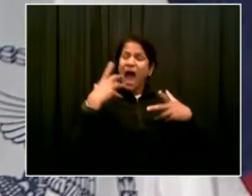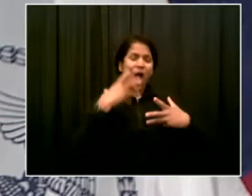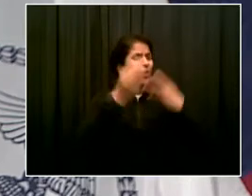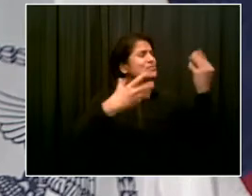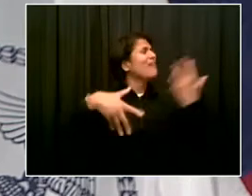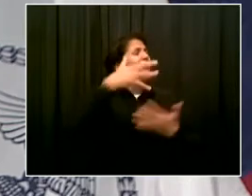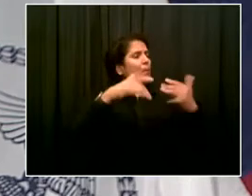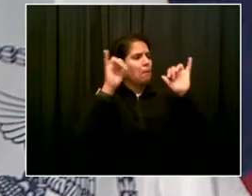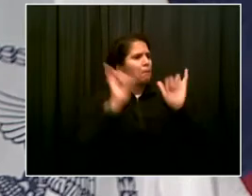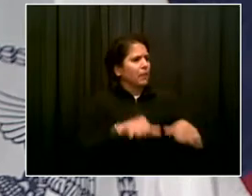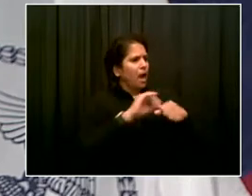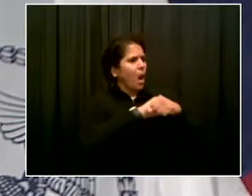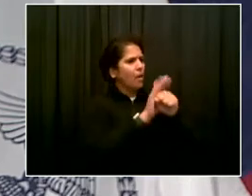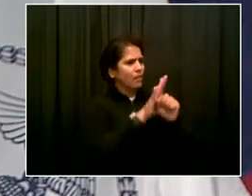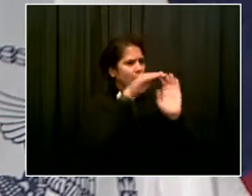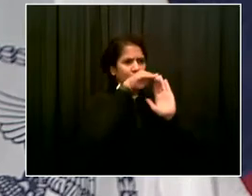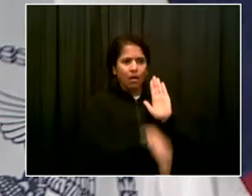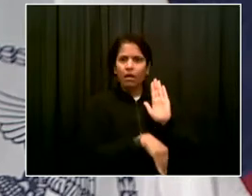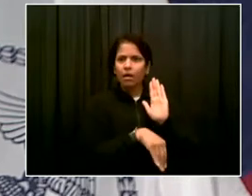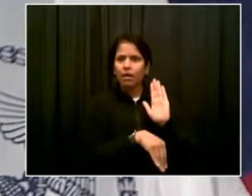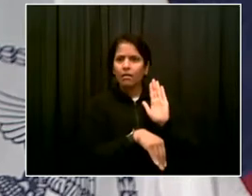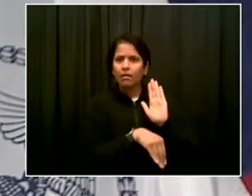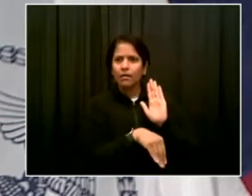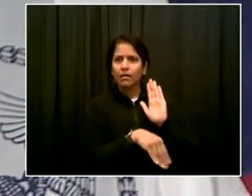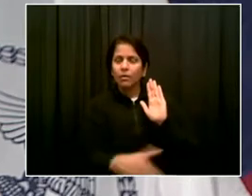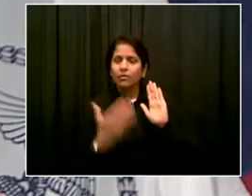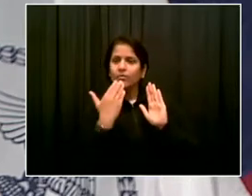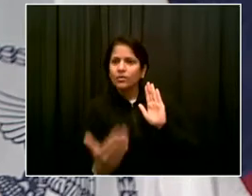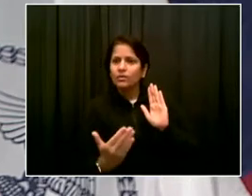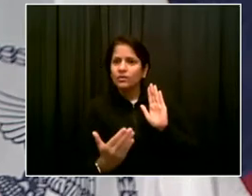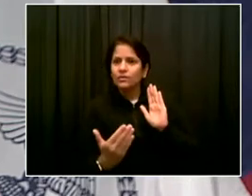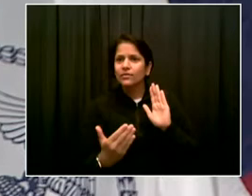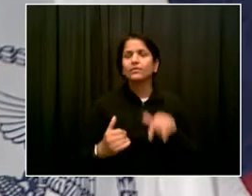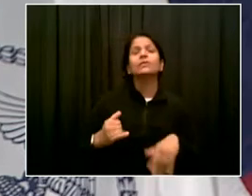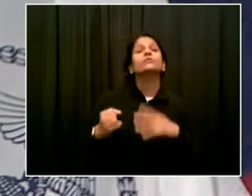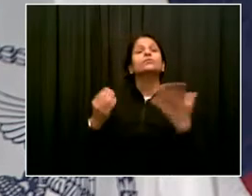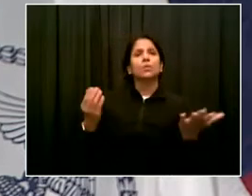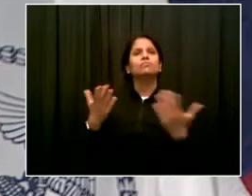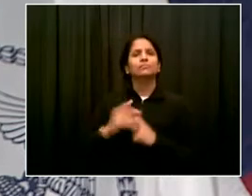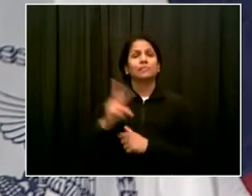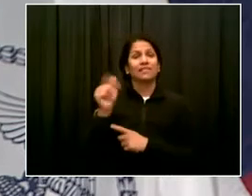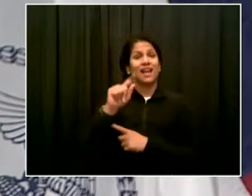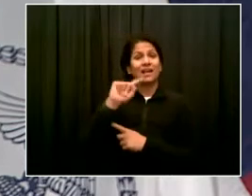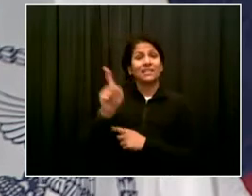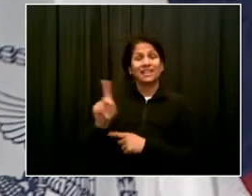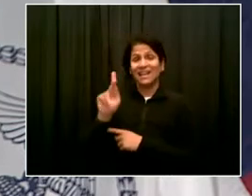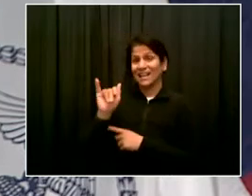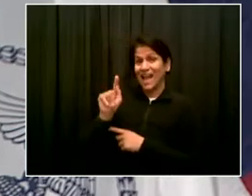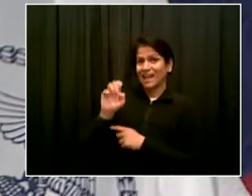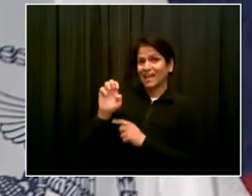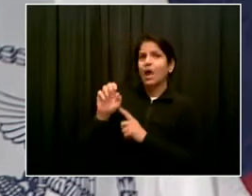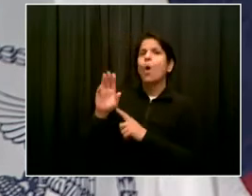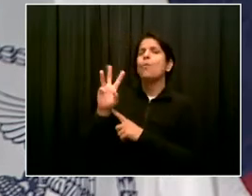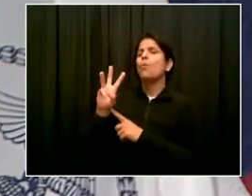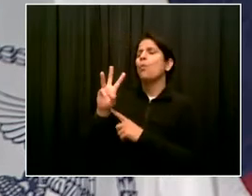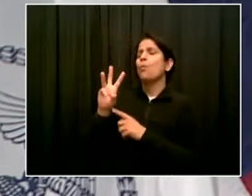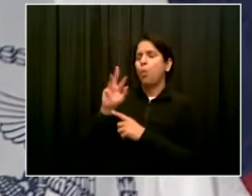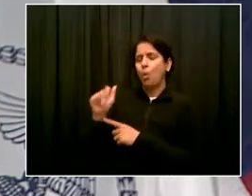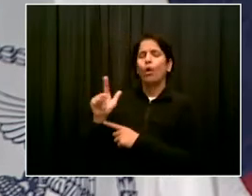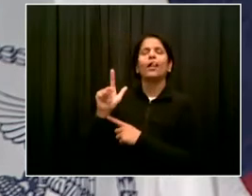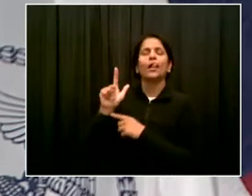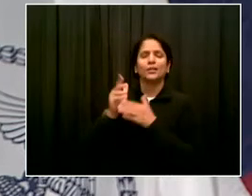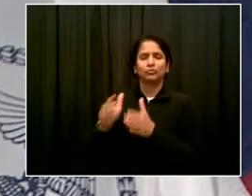Hey, good morning, Mayor de Blasey. How are you doing? Katie, I just feel like we had a very special experience together. We got to